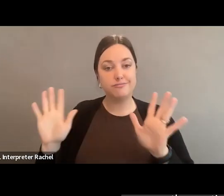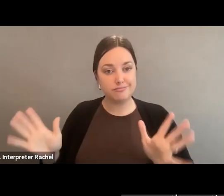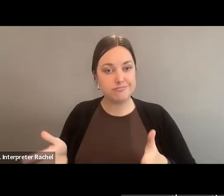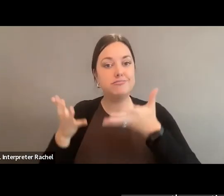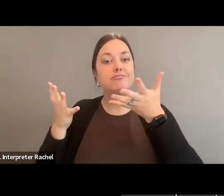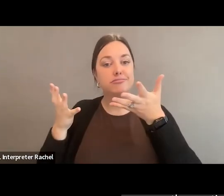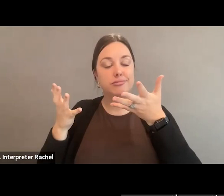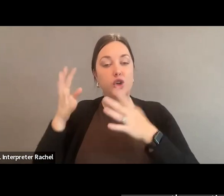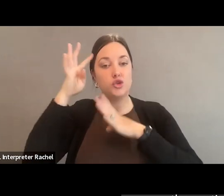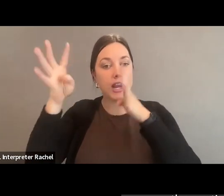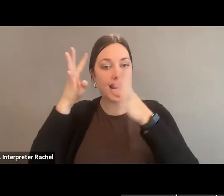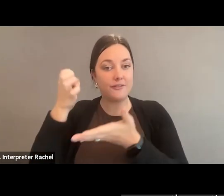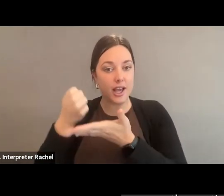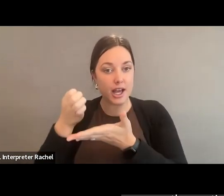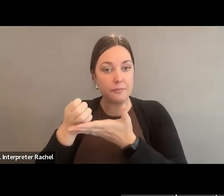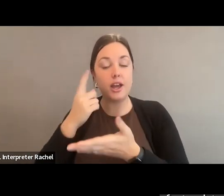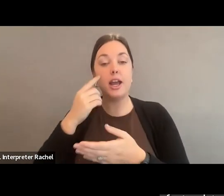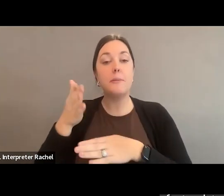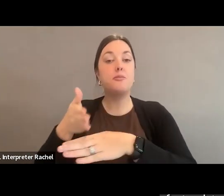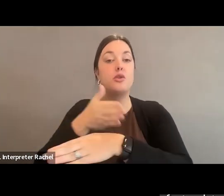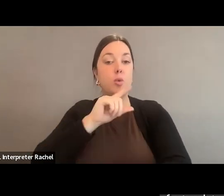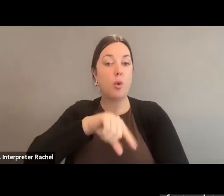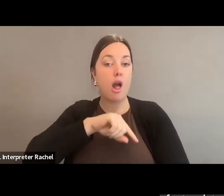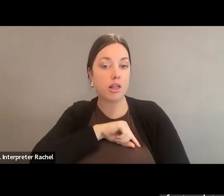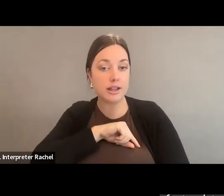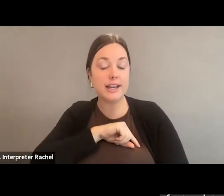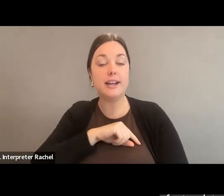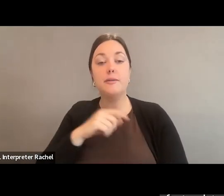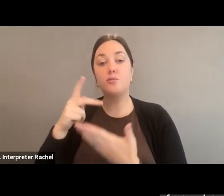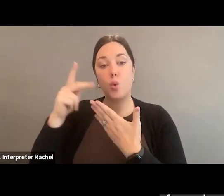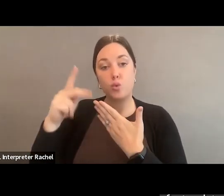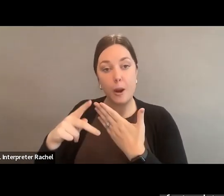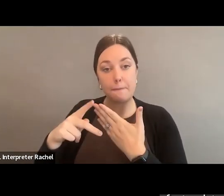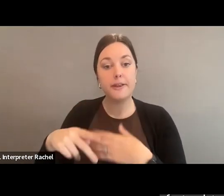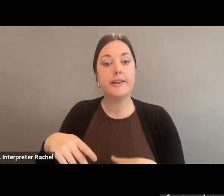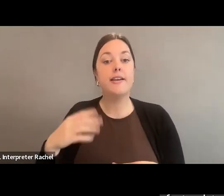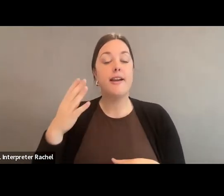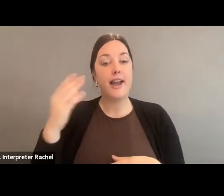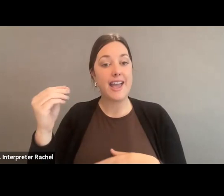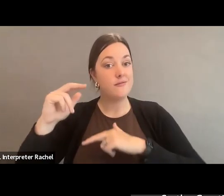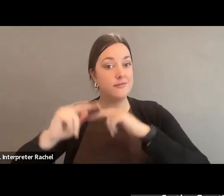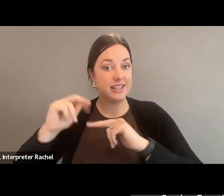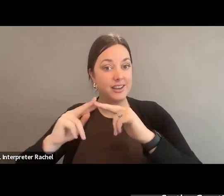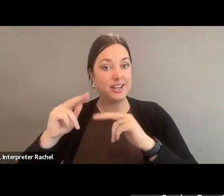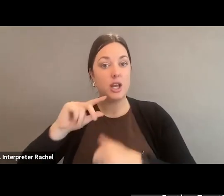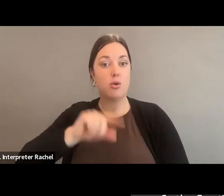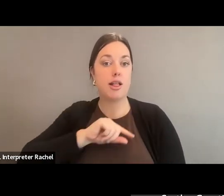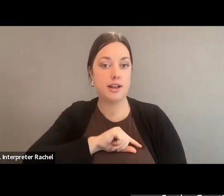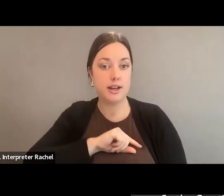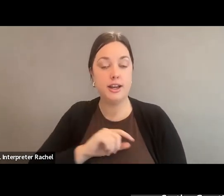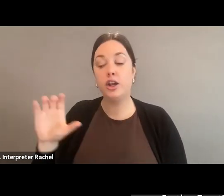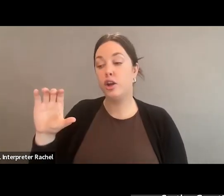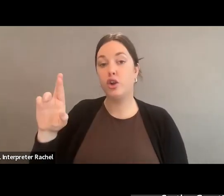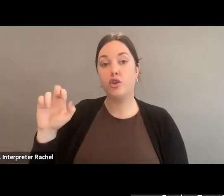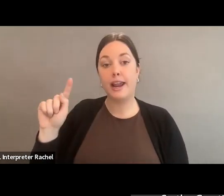and improving the quality and availability of arts-related programming and, importantly, facilities. So the Creative Act